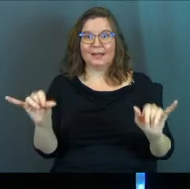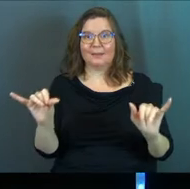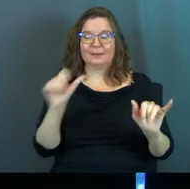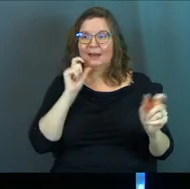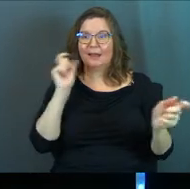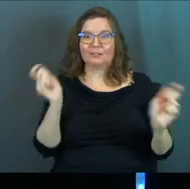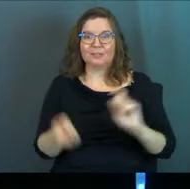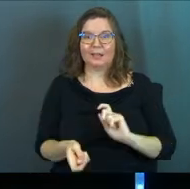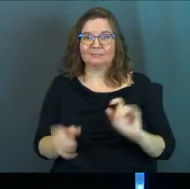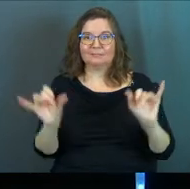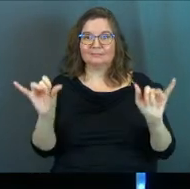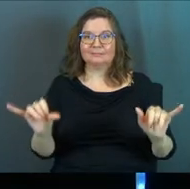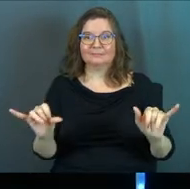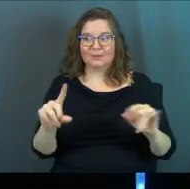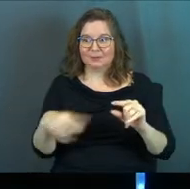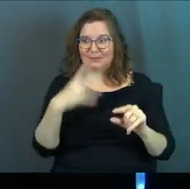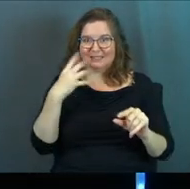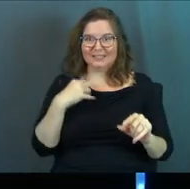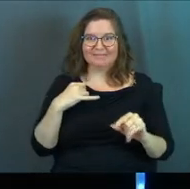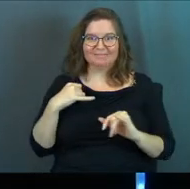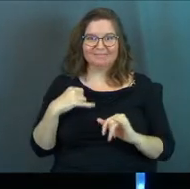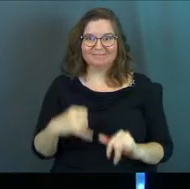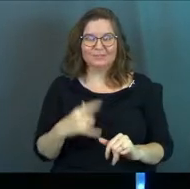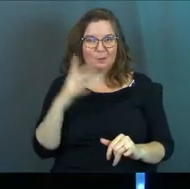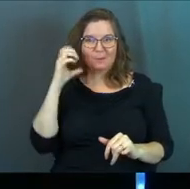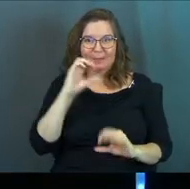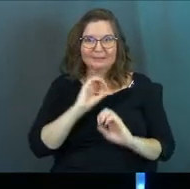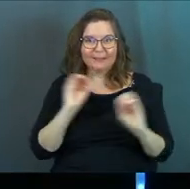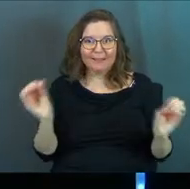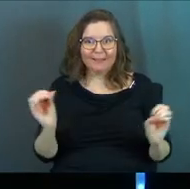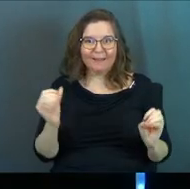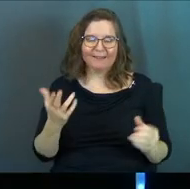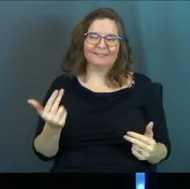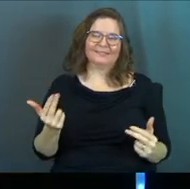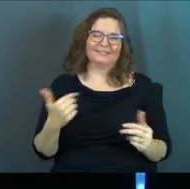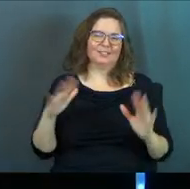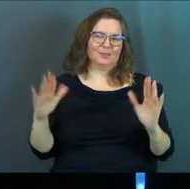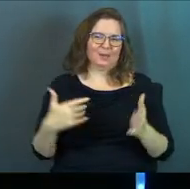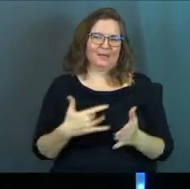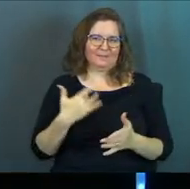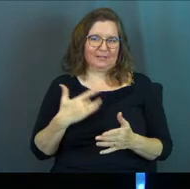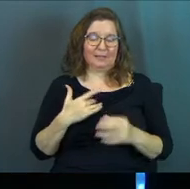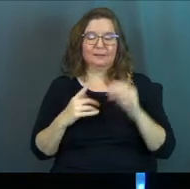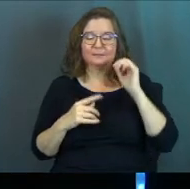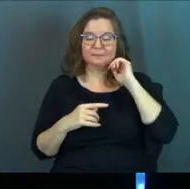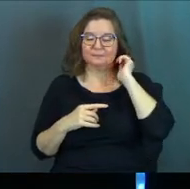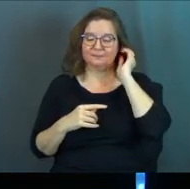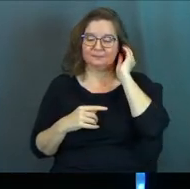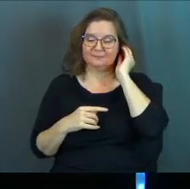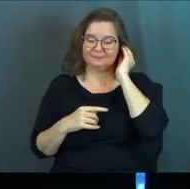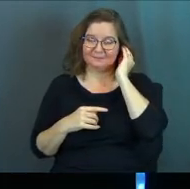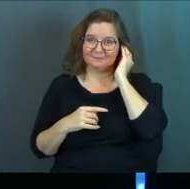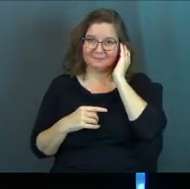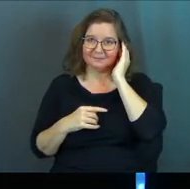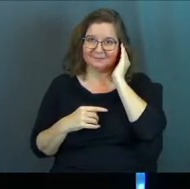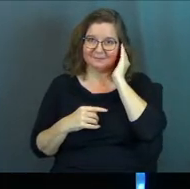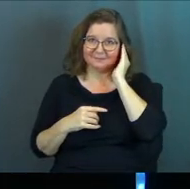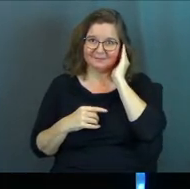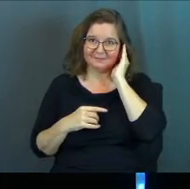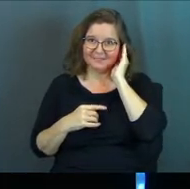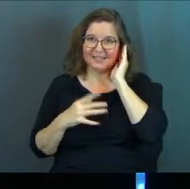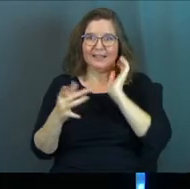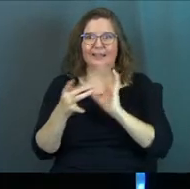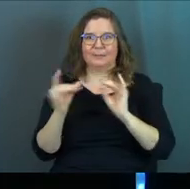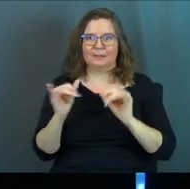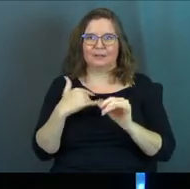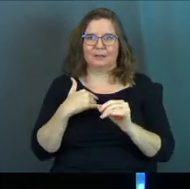it's in the same spot that it was when you went to sleep. And so you don't feel like you've missed anything. It's a great feeling. But commentators,